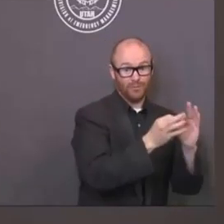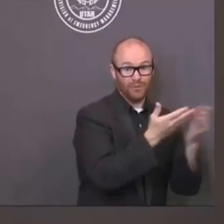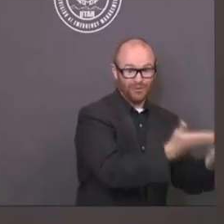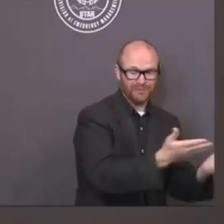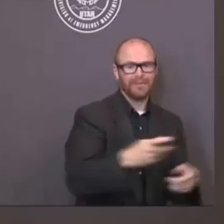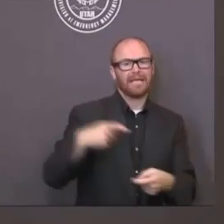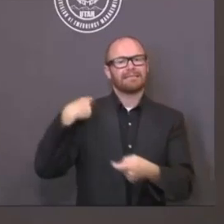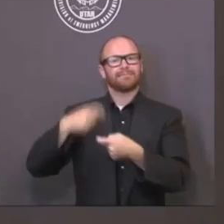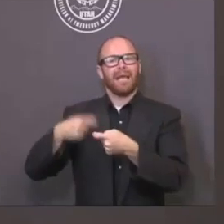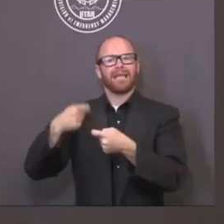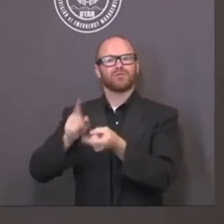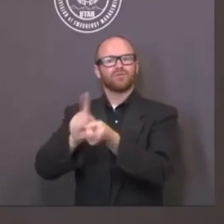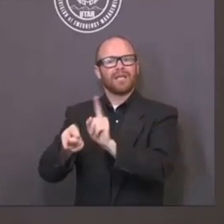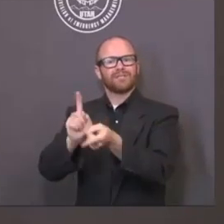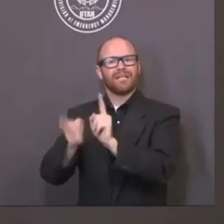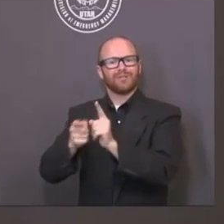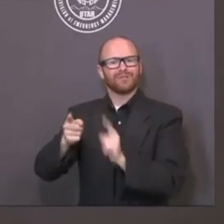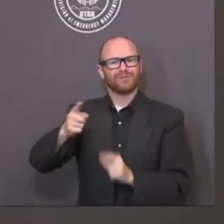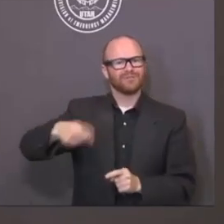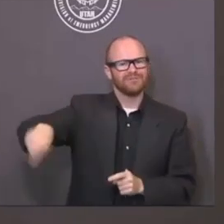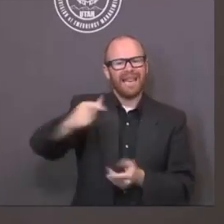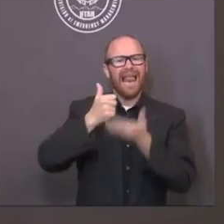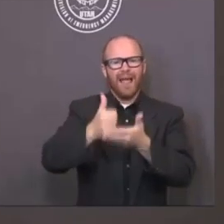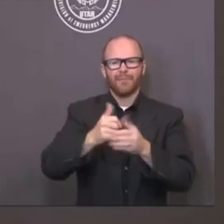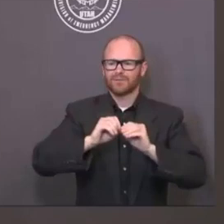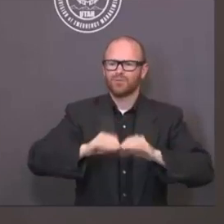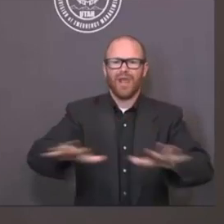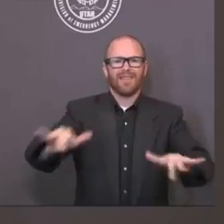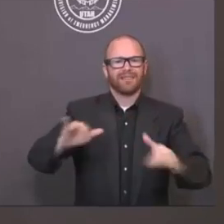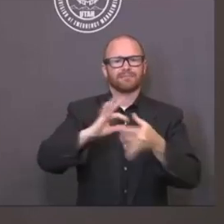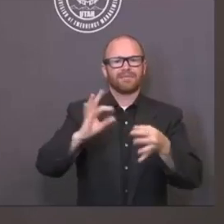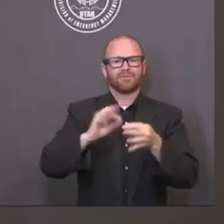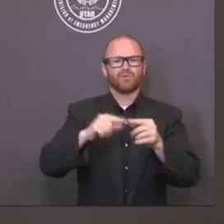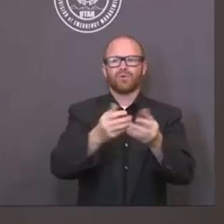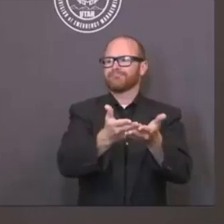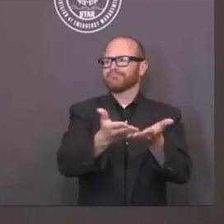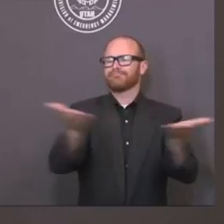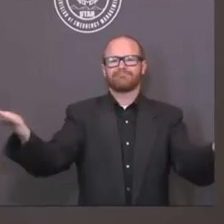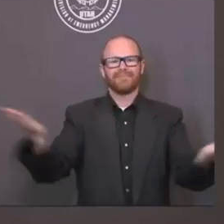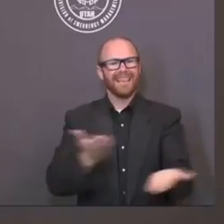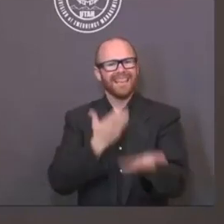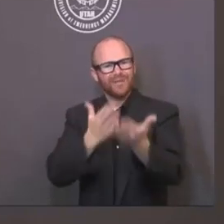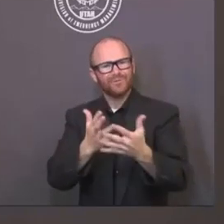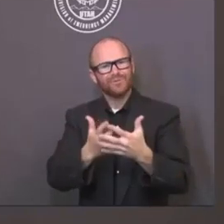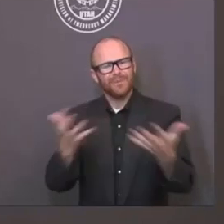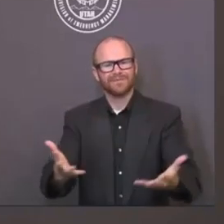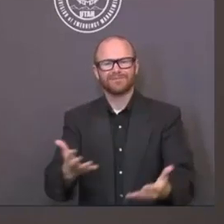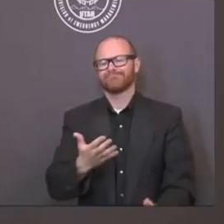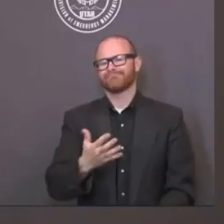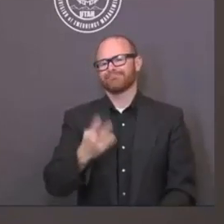have been helping get this message out to as many Utahns as possible. Thank you, and we'll talk to you next week.